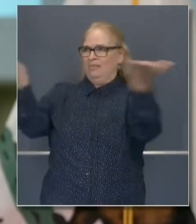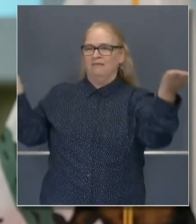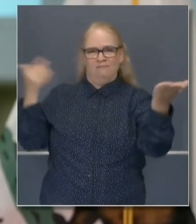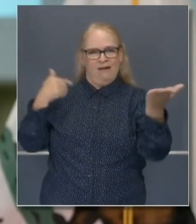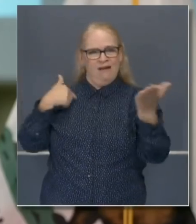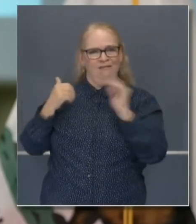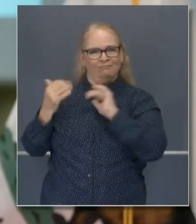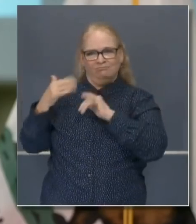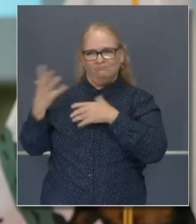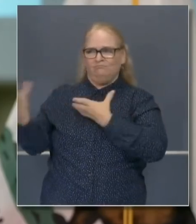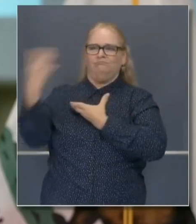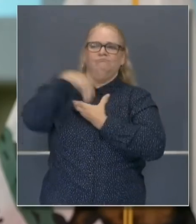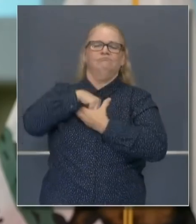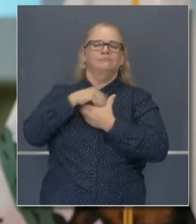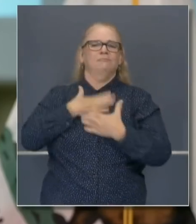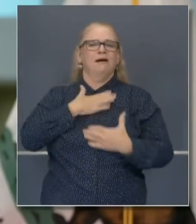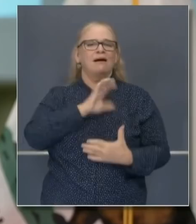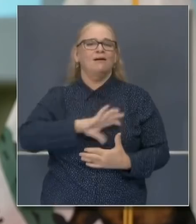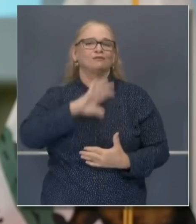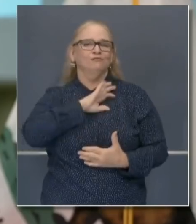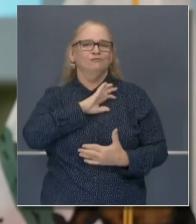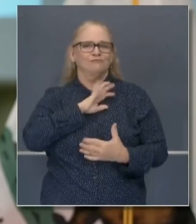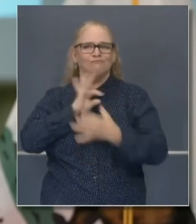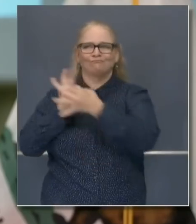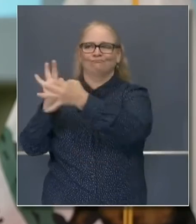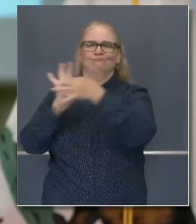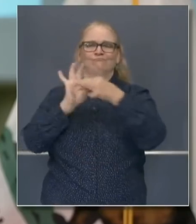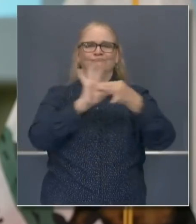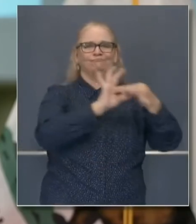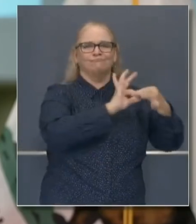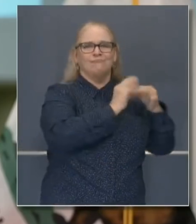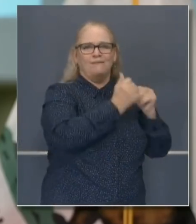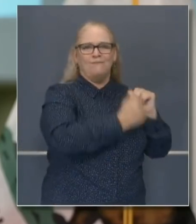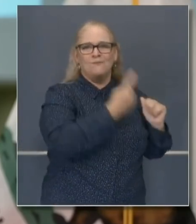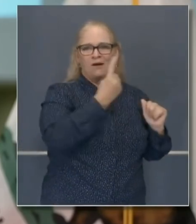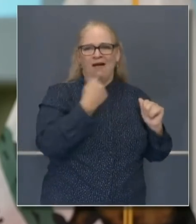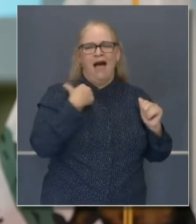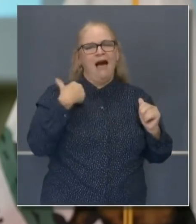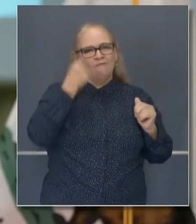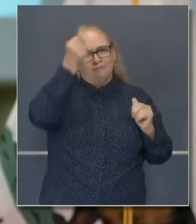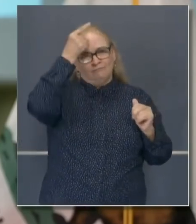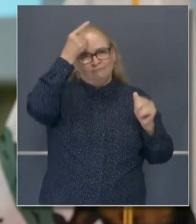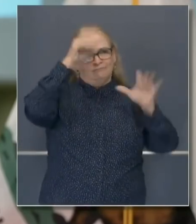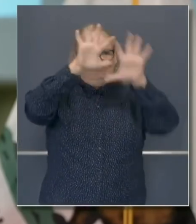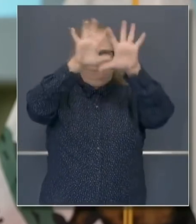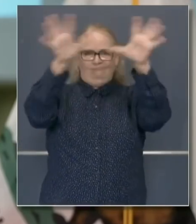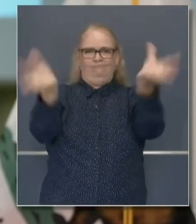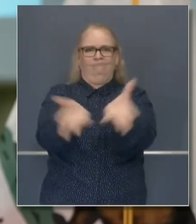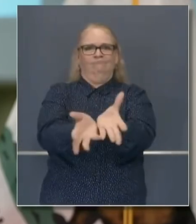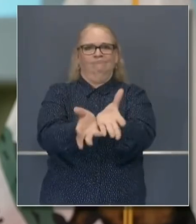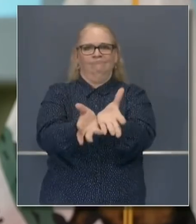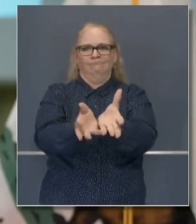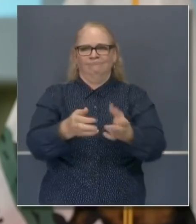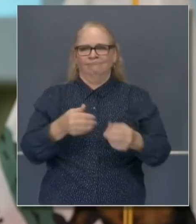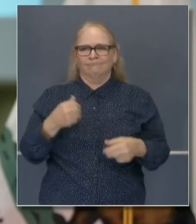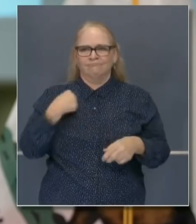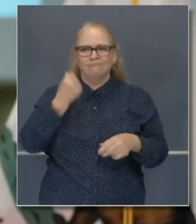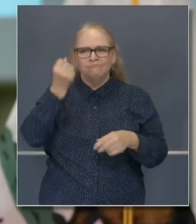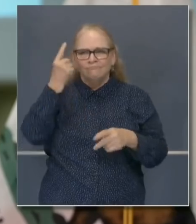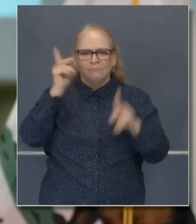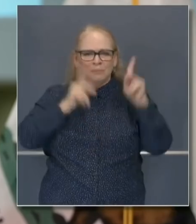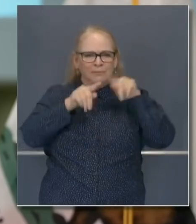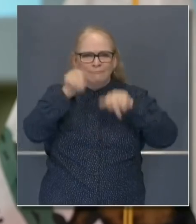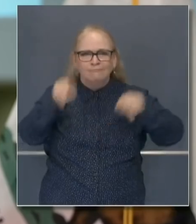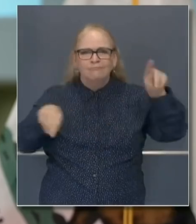character, afforded me sensibilities about the world and about people who are not so willing